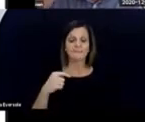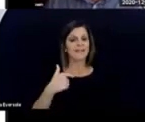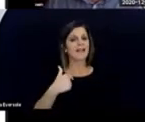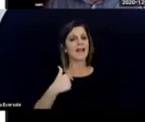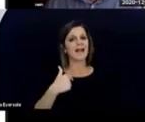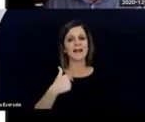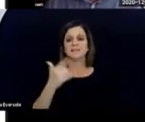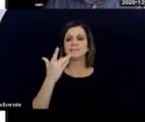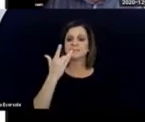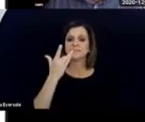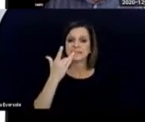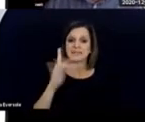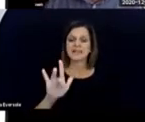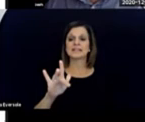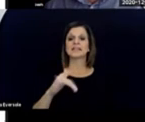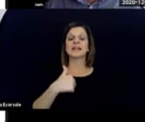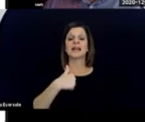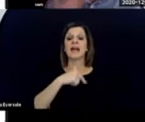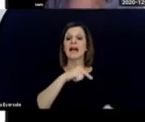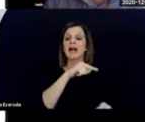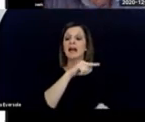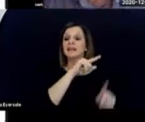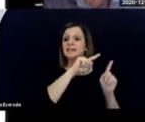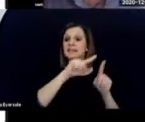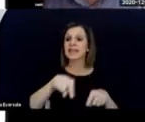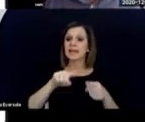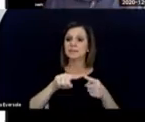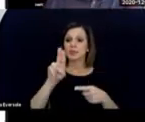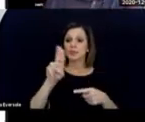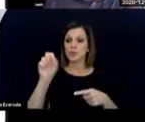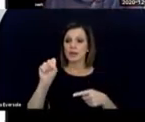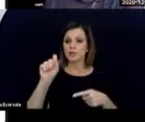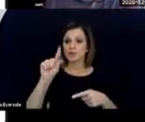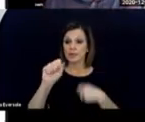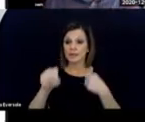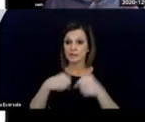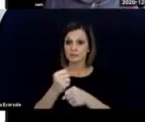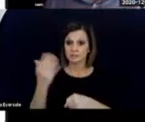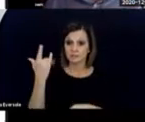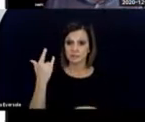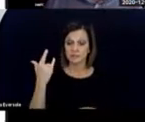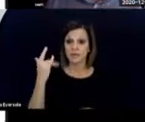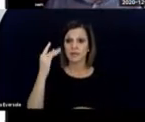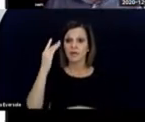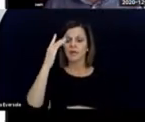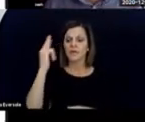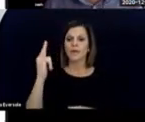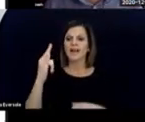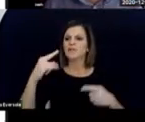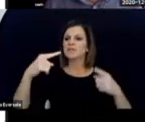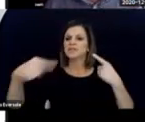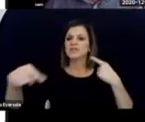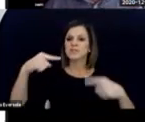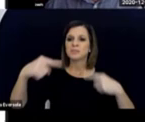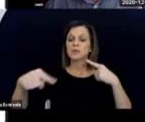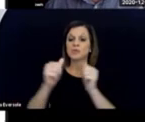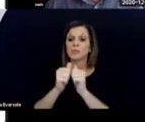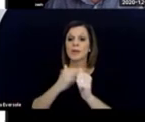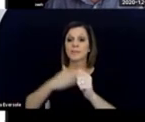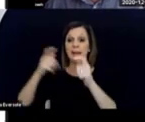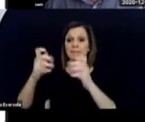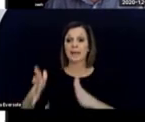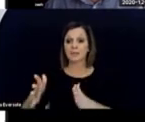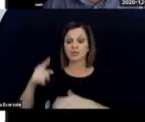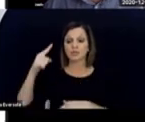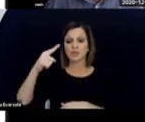I came to the U.S. 10 years, 20 years ago because of disputes with my managers in London.